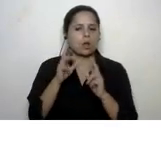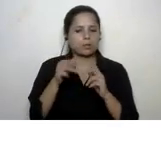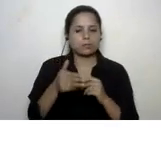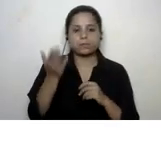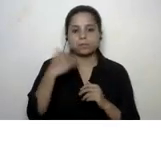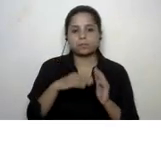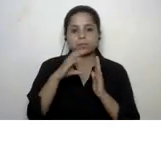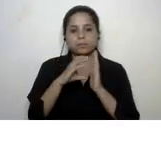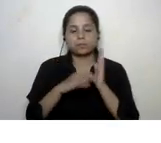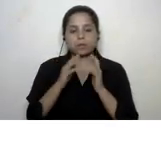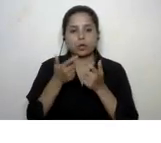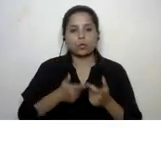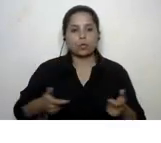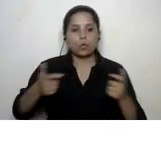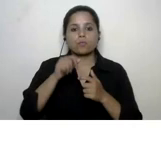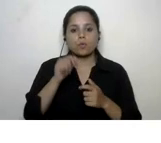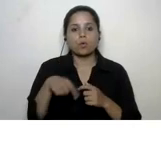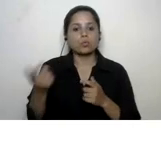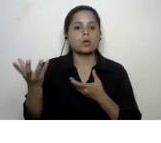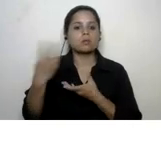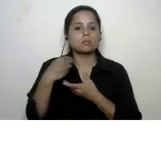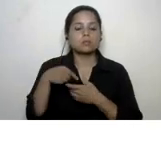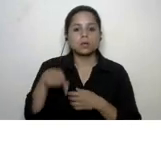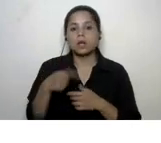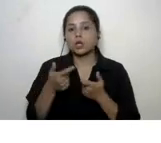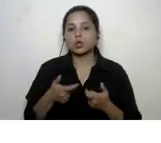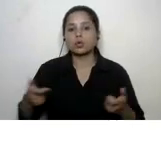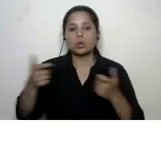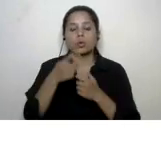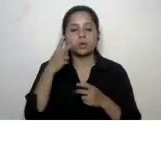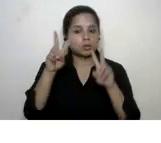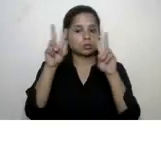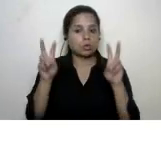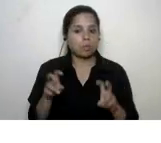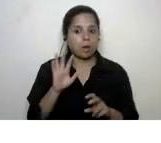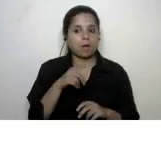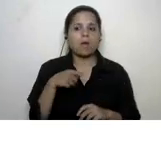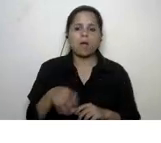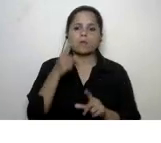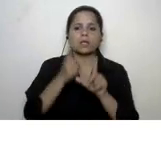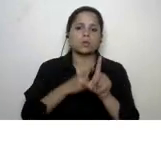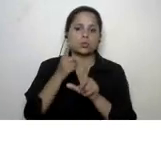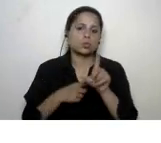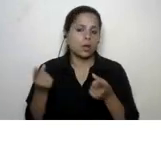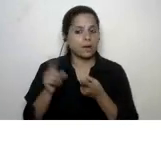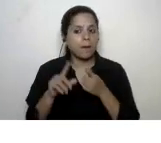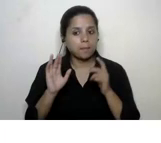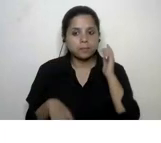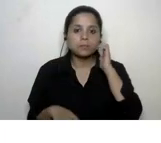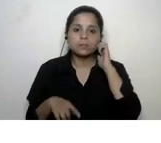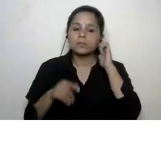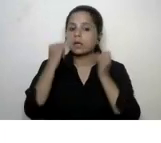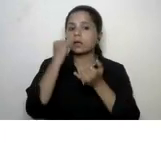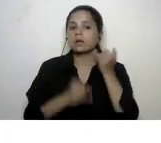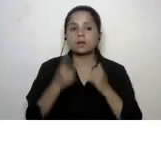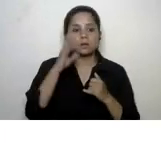about the conference of parties the conference of parties is a very very topical theme because it happens every year and it uh the last one